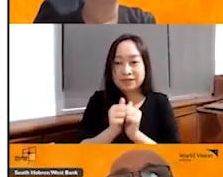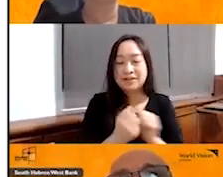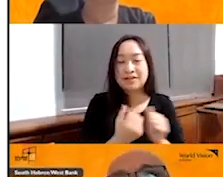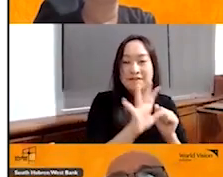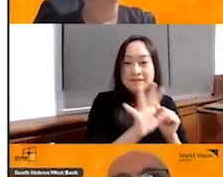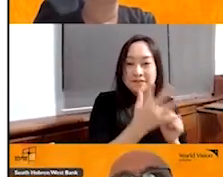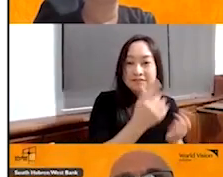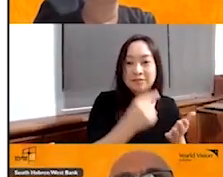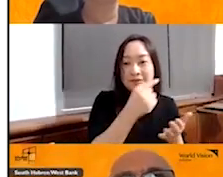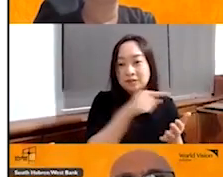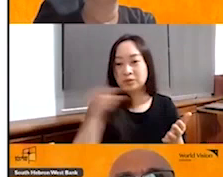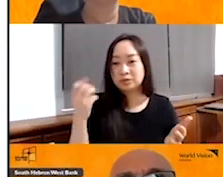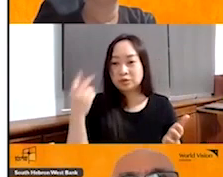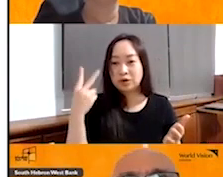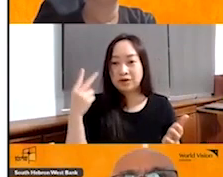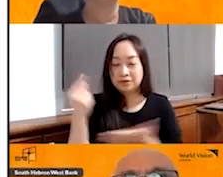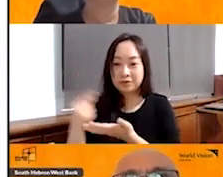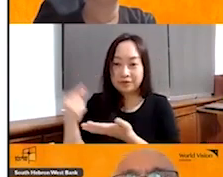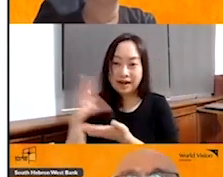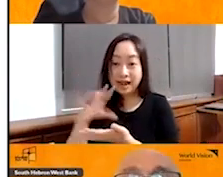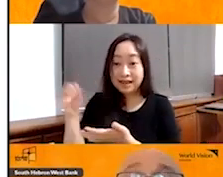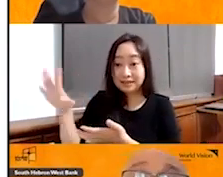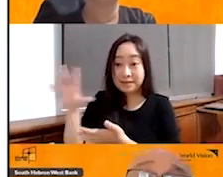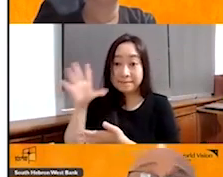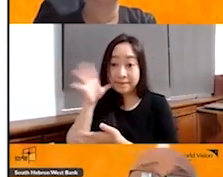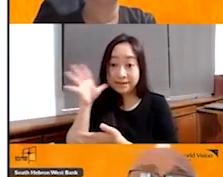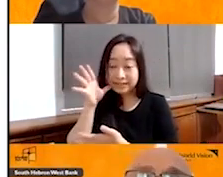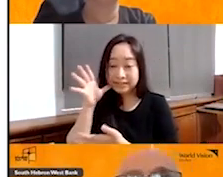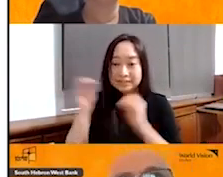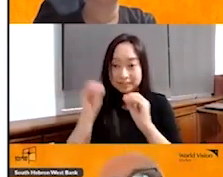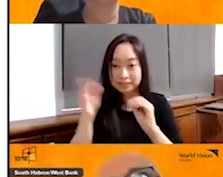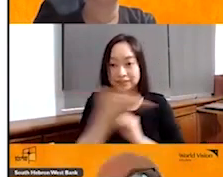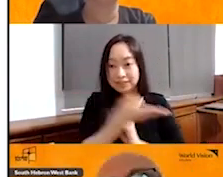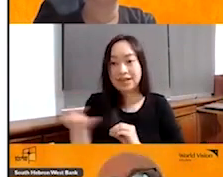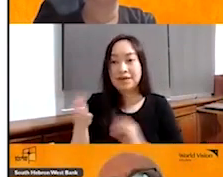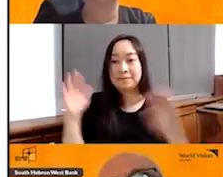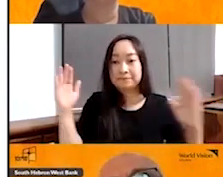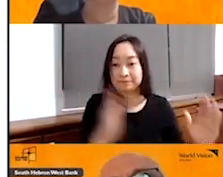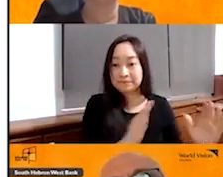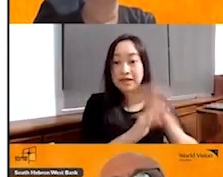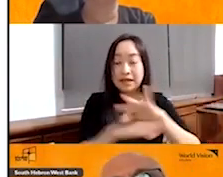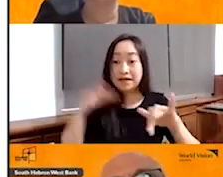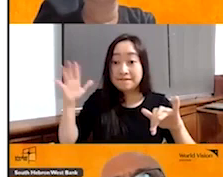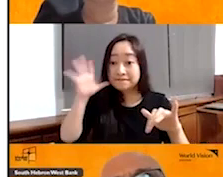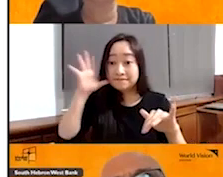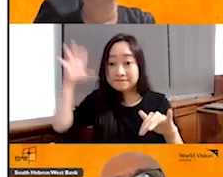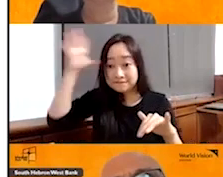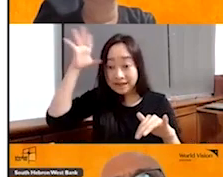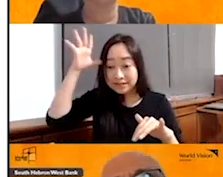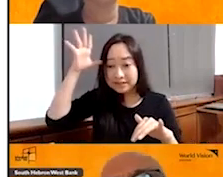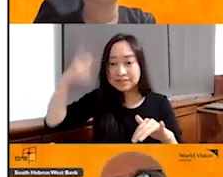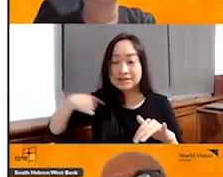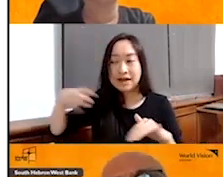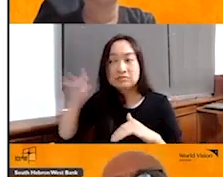grade. And her mother is a teacher there. Her father, I knew for our conversation